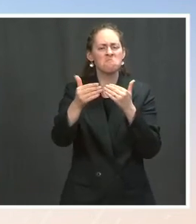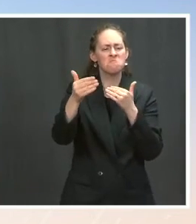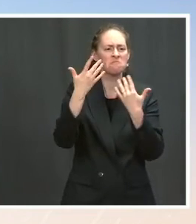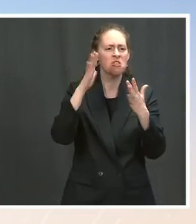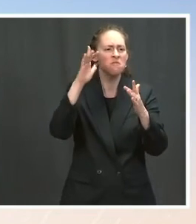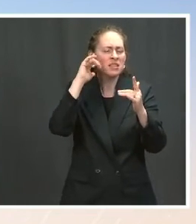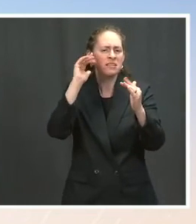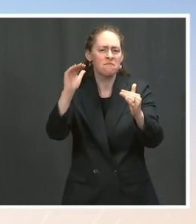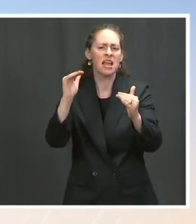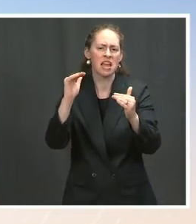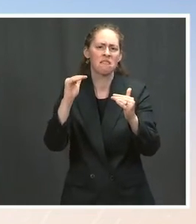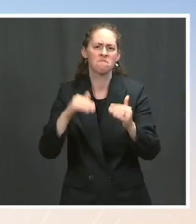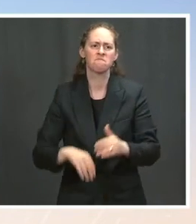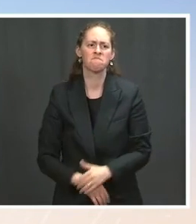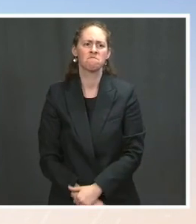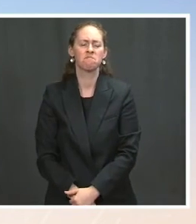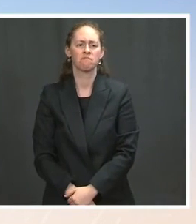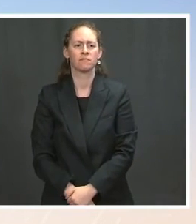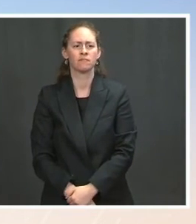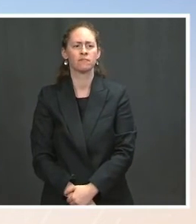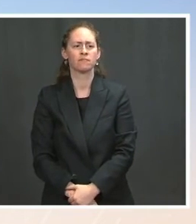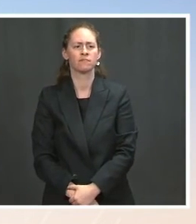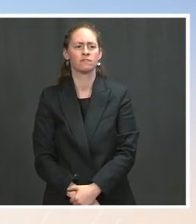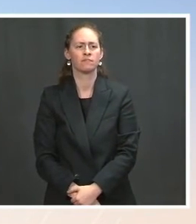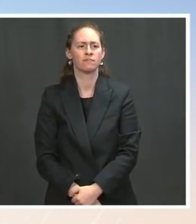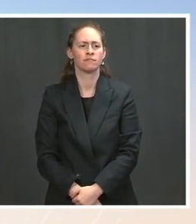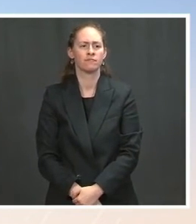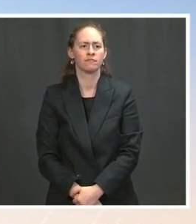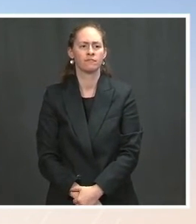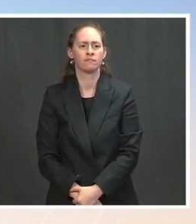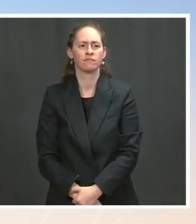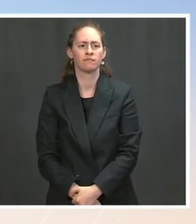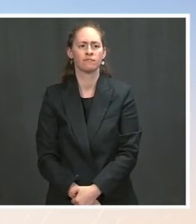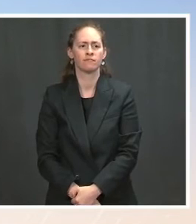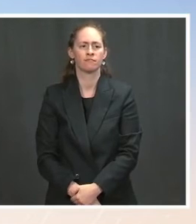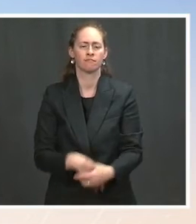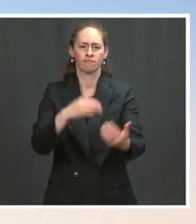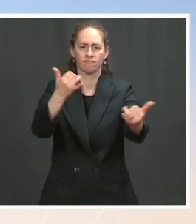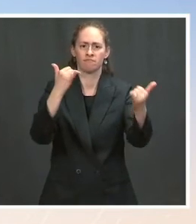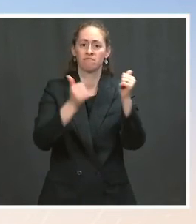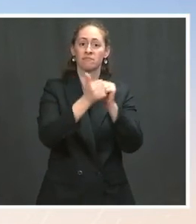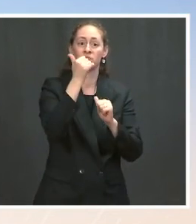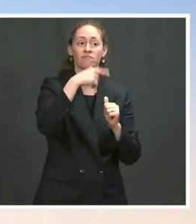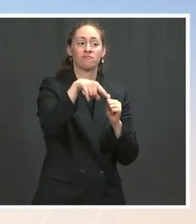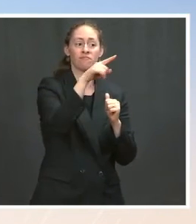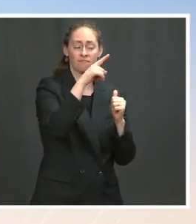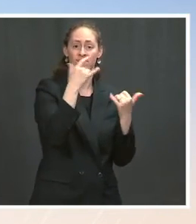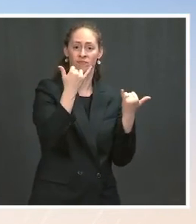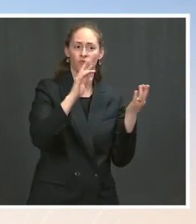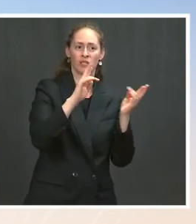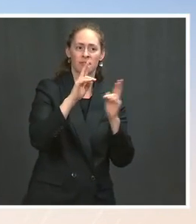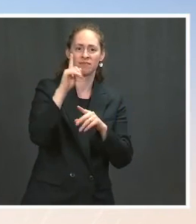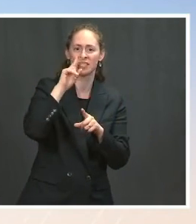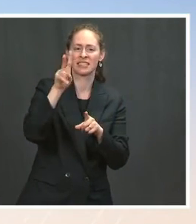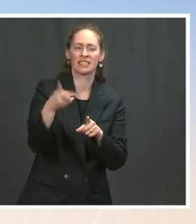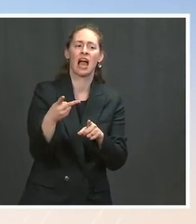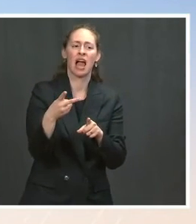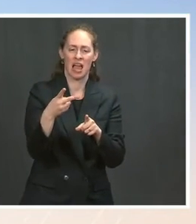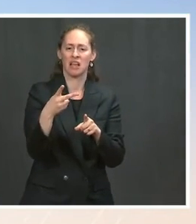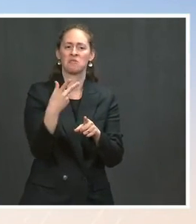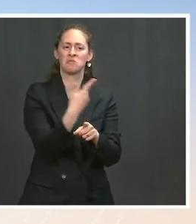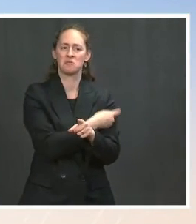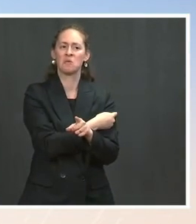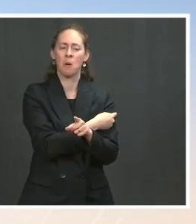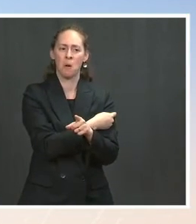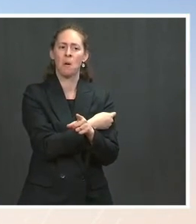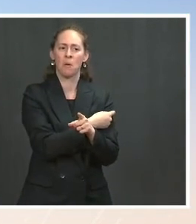hopefully on their way to their second dose so we knew we would be in this phase and we knew we'd be in a phase where it'd be more uh difficult uh because we need